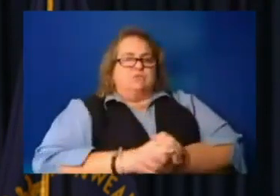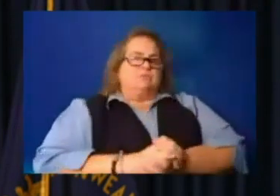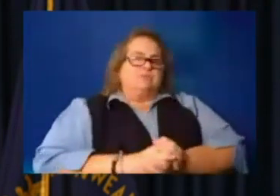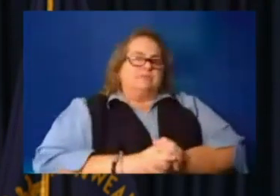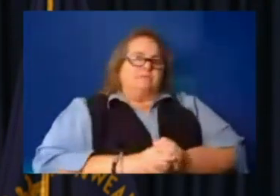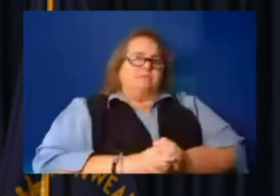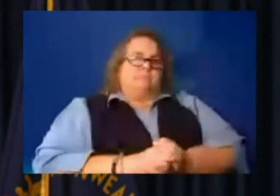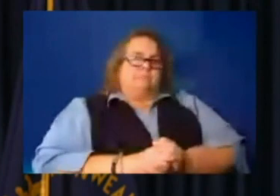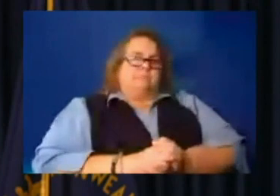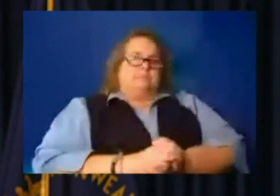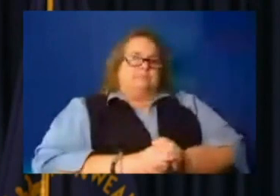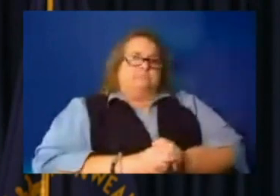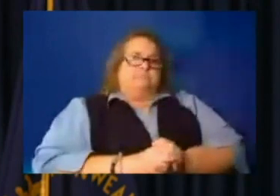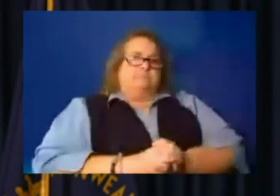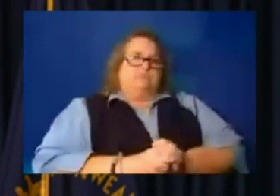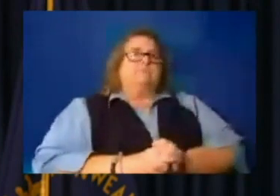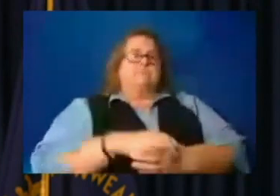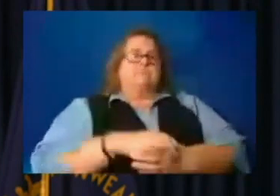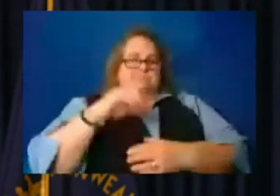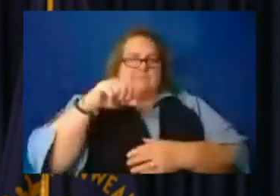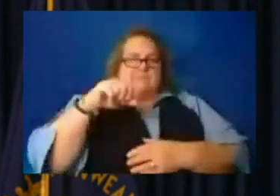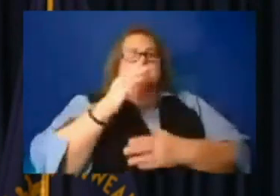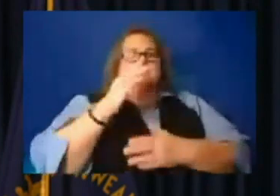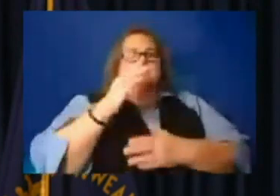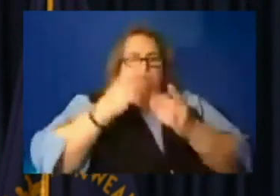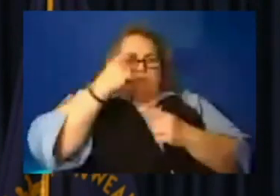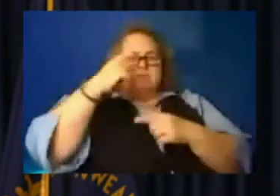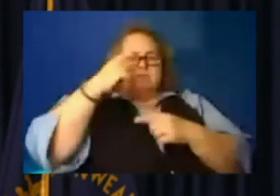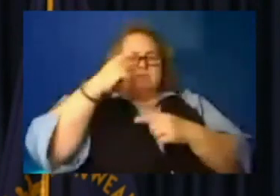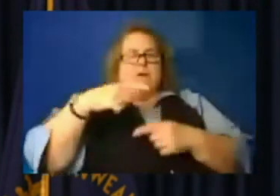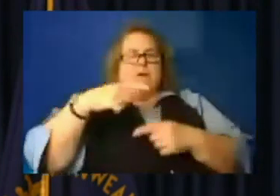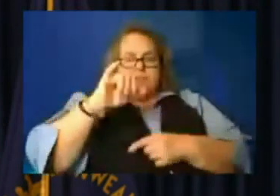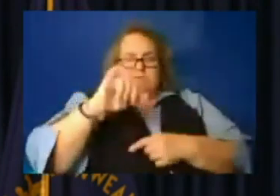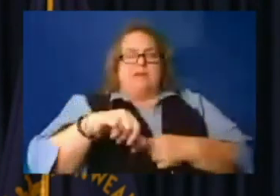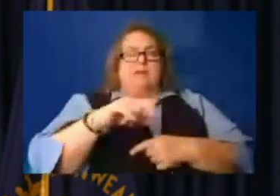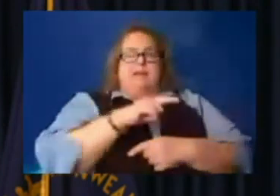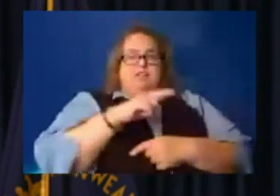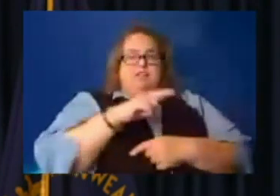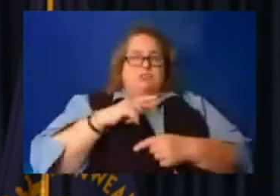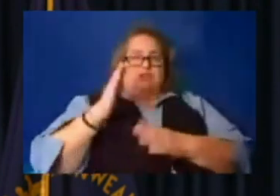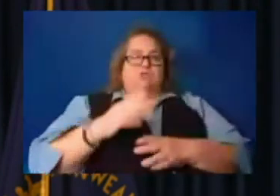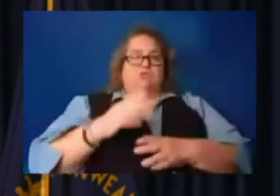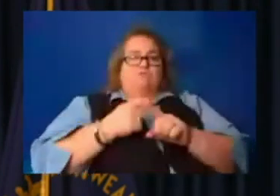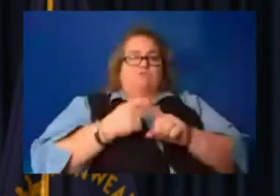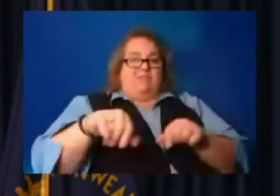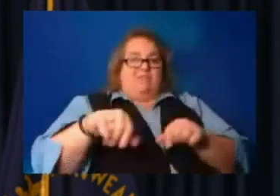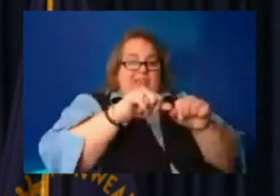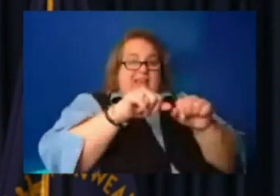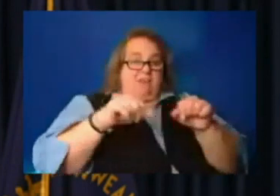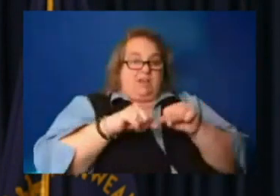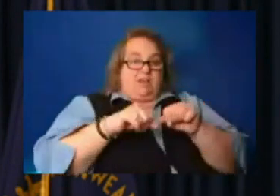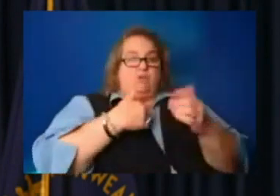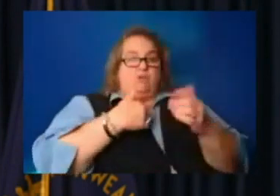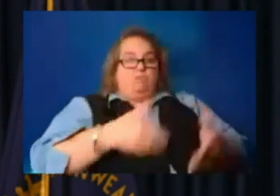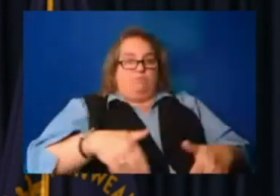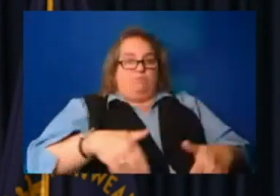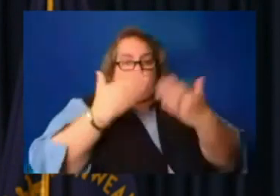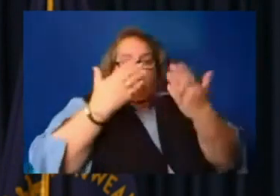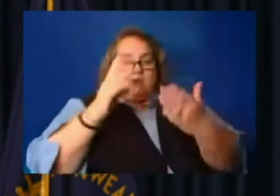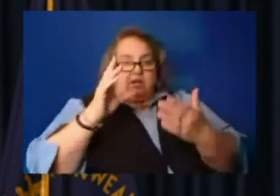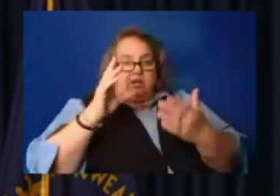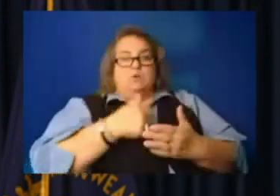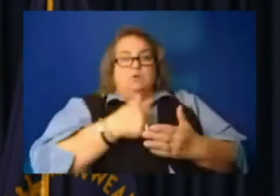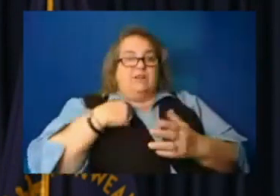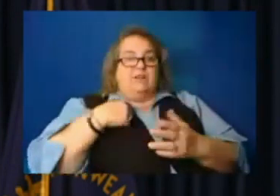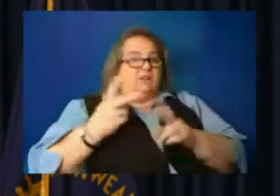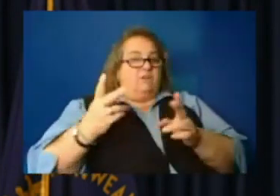Uh, yes, there have been thoughts about that. Uh, legislators from the region have brought it up. Uh, we are very open to